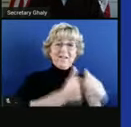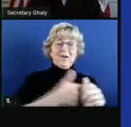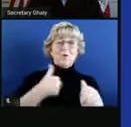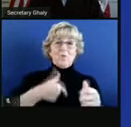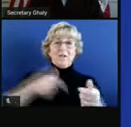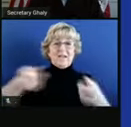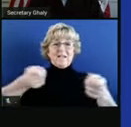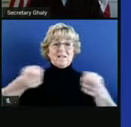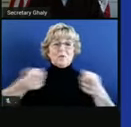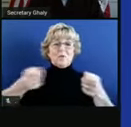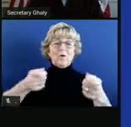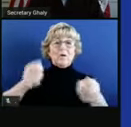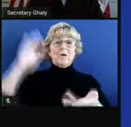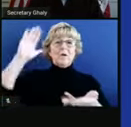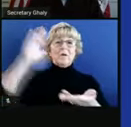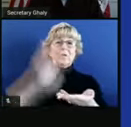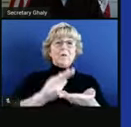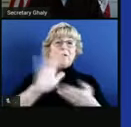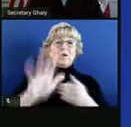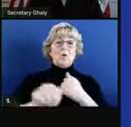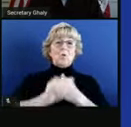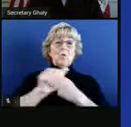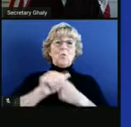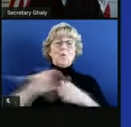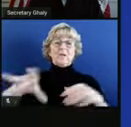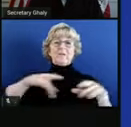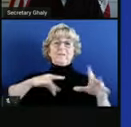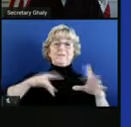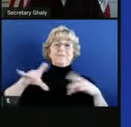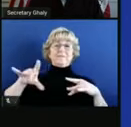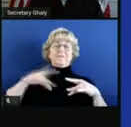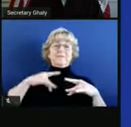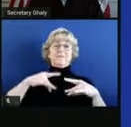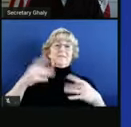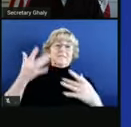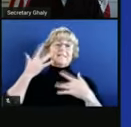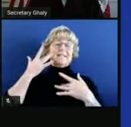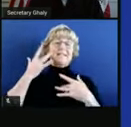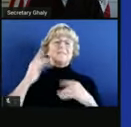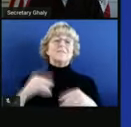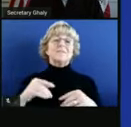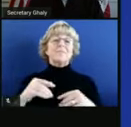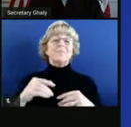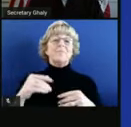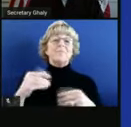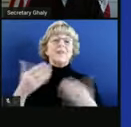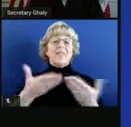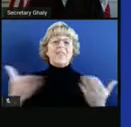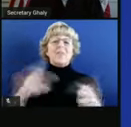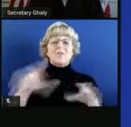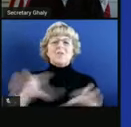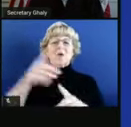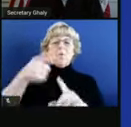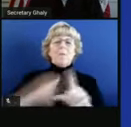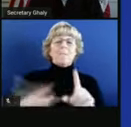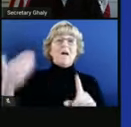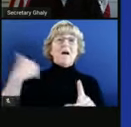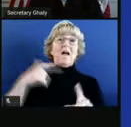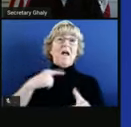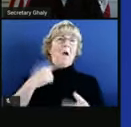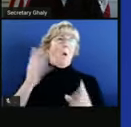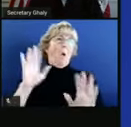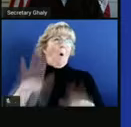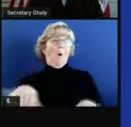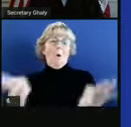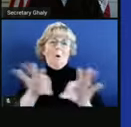We can reduce our risk and a reminder that some of the activities that you did a month ago and you said, hey, what's the big